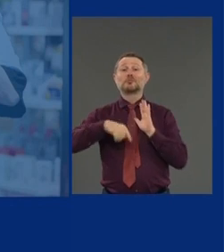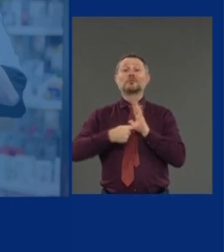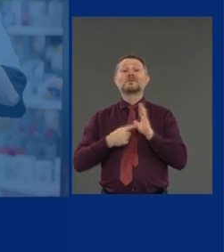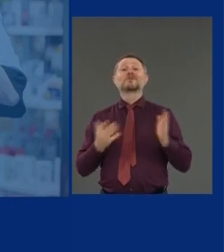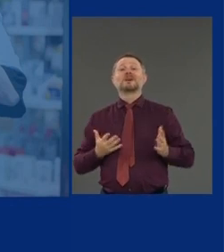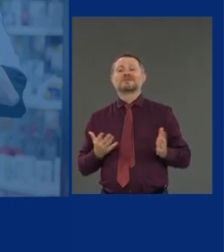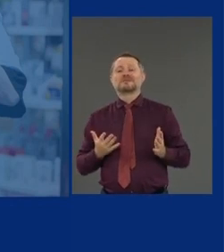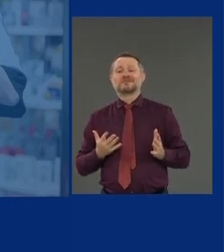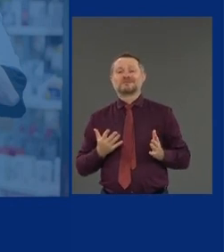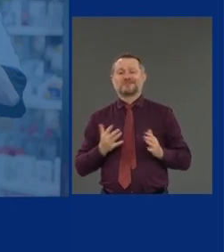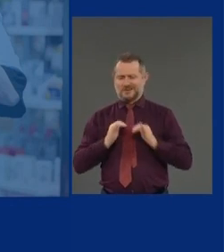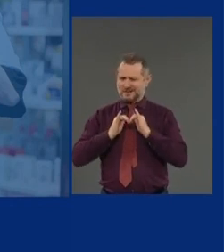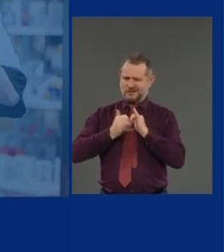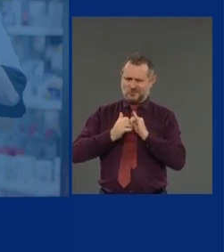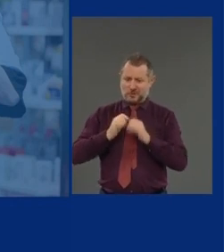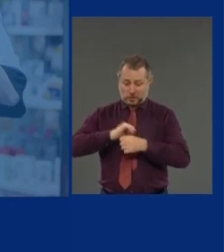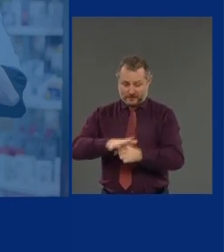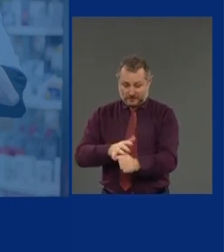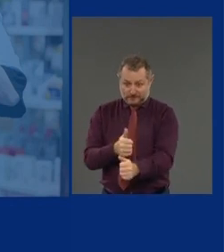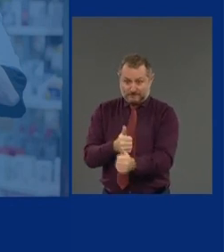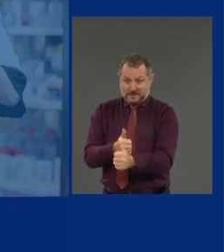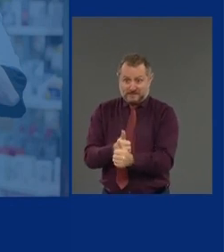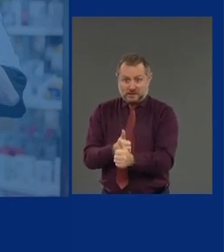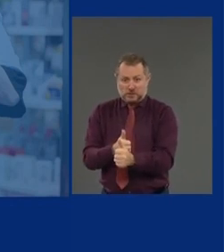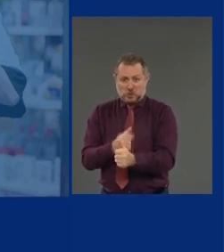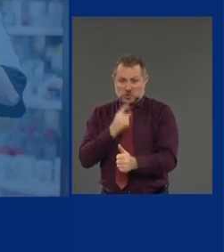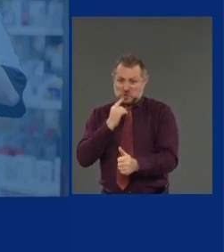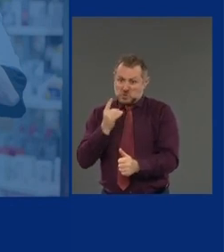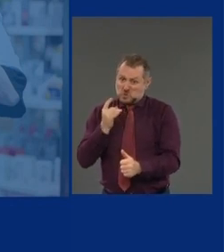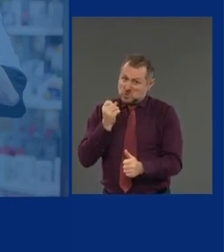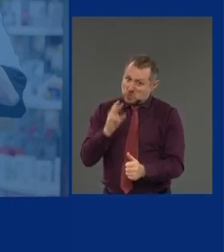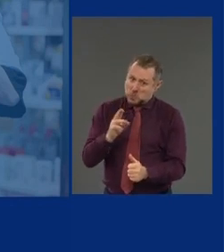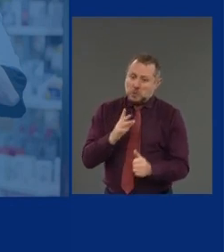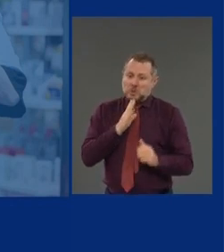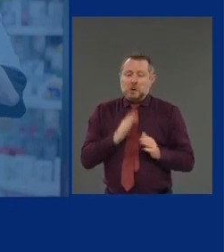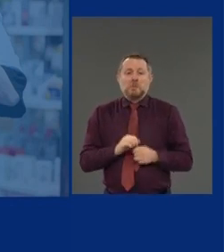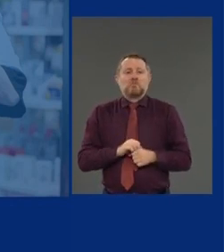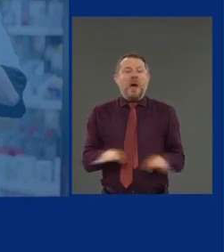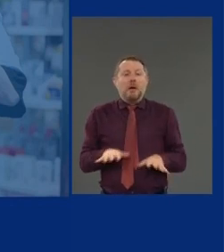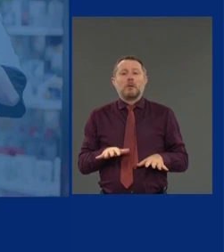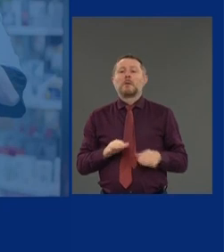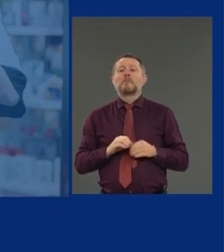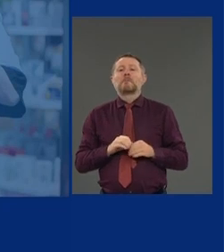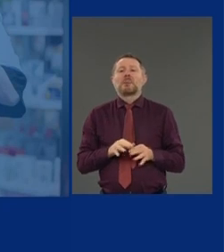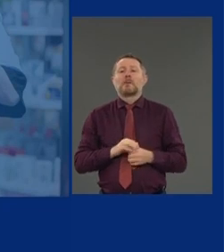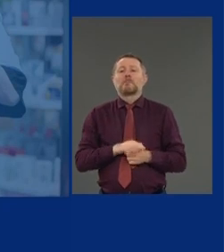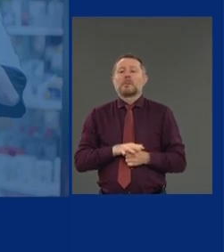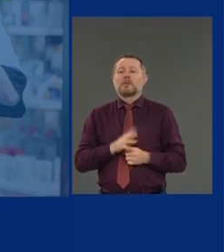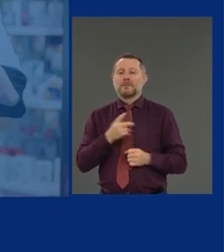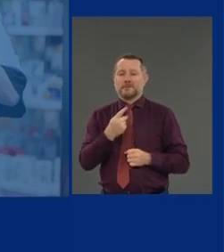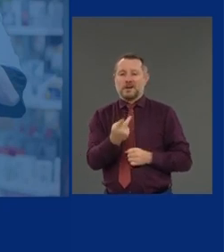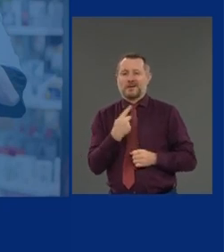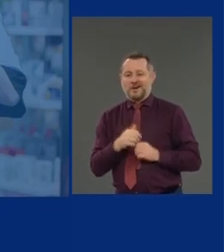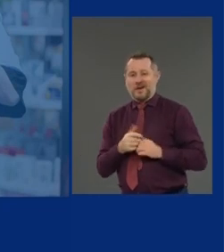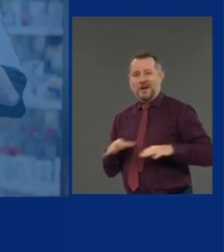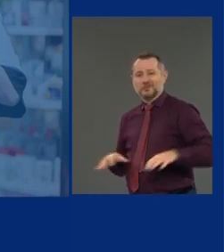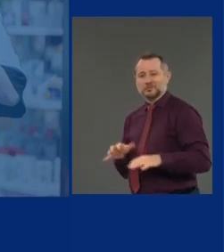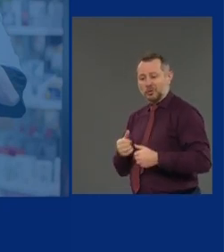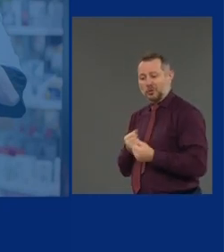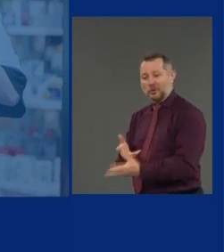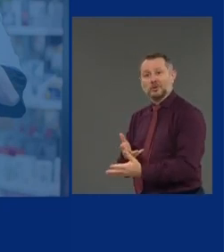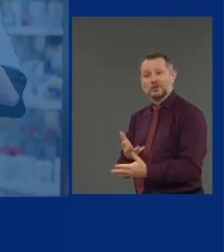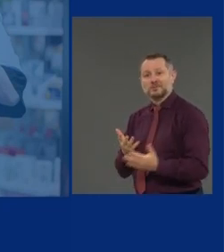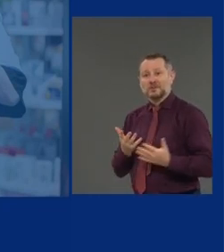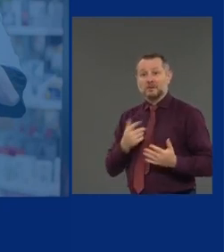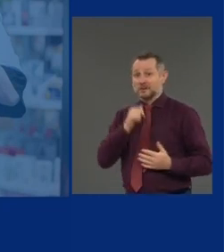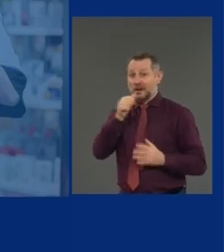We do. We do. Not government. Not state government. Not city government. Not the federal government. This